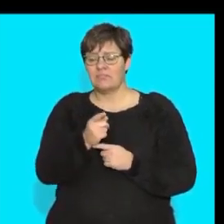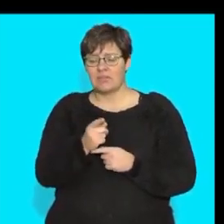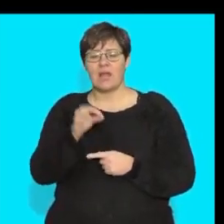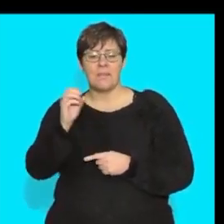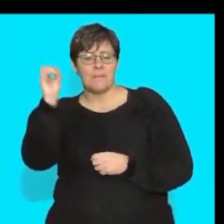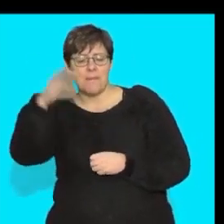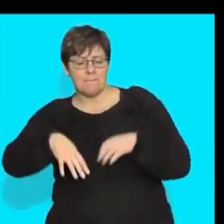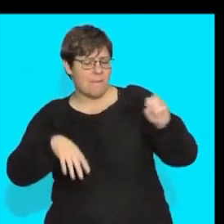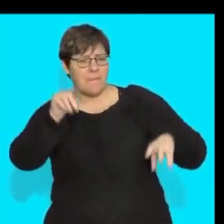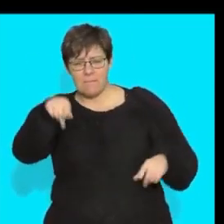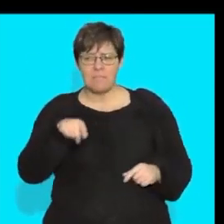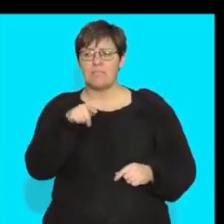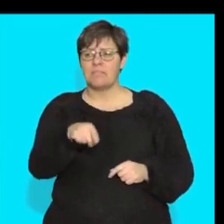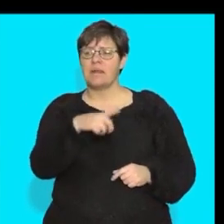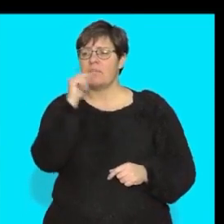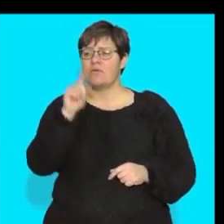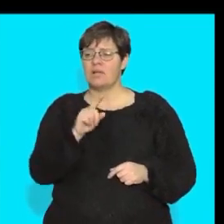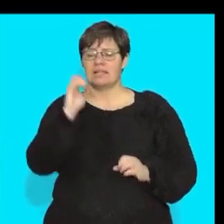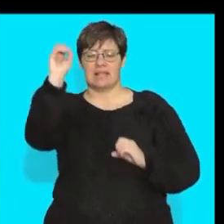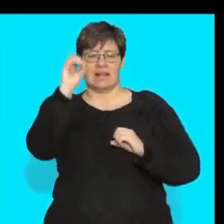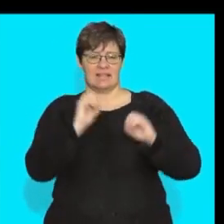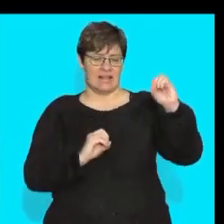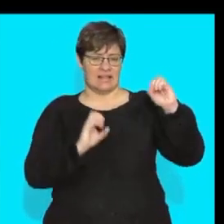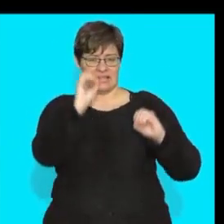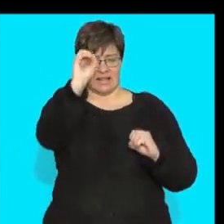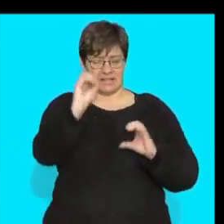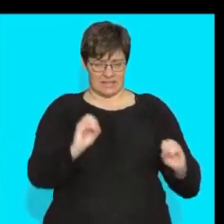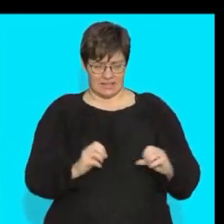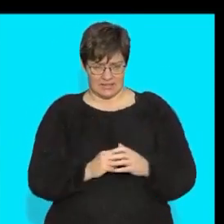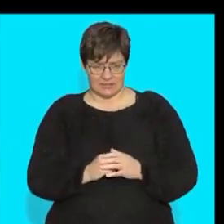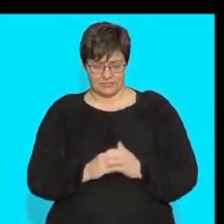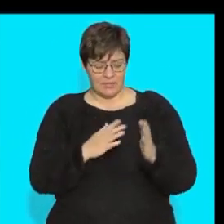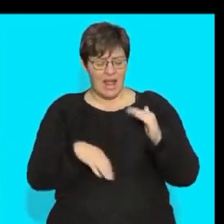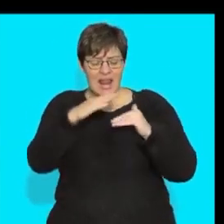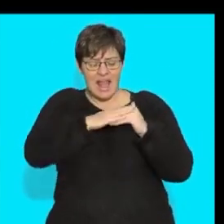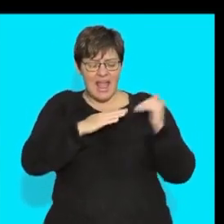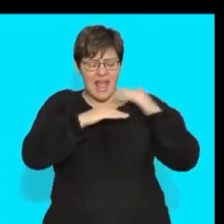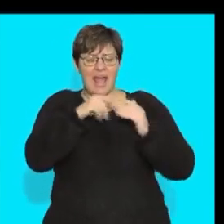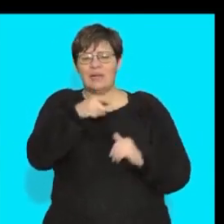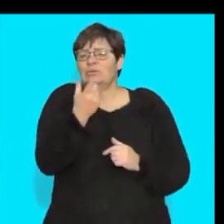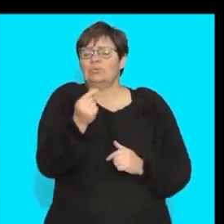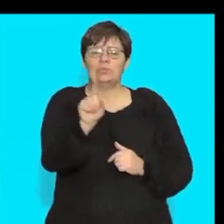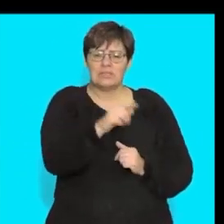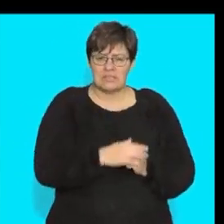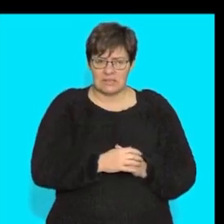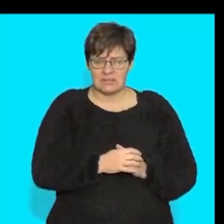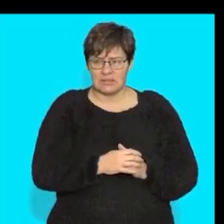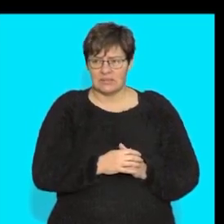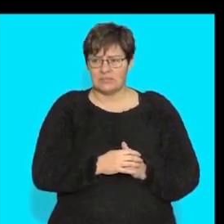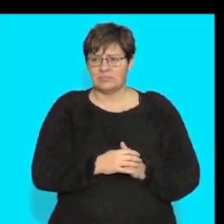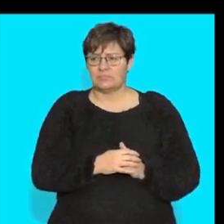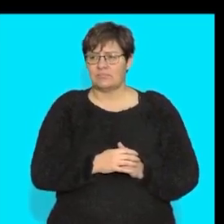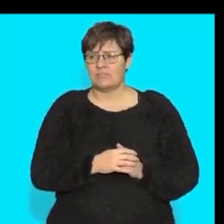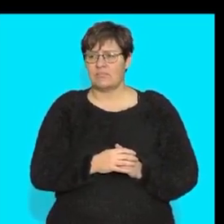you're going to pop in they're going to be cells and what this layer does over here guys it that it